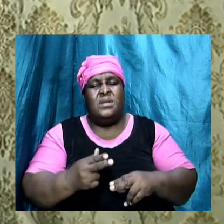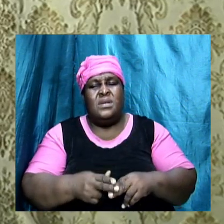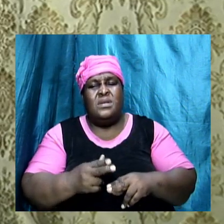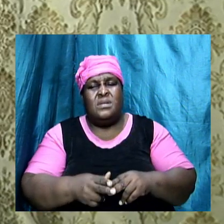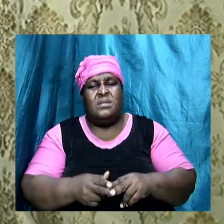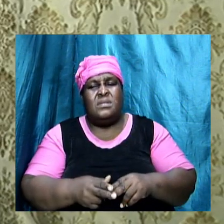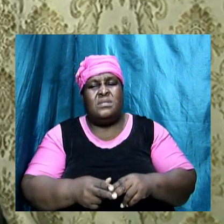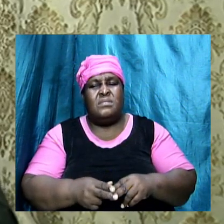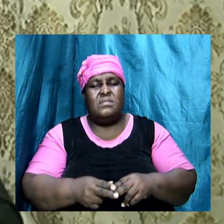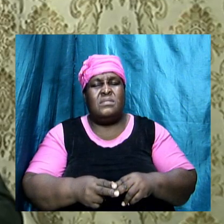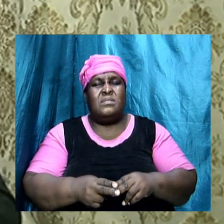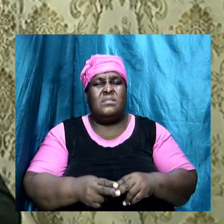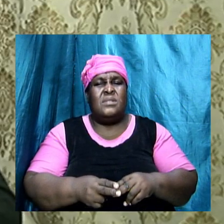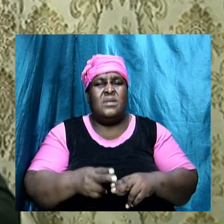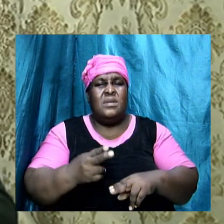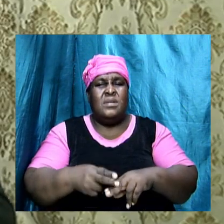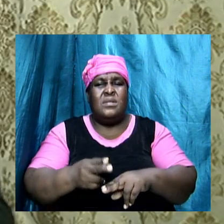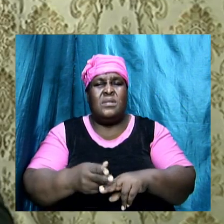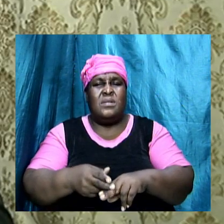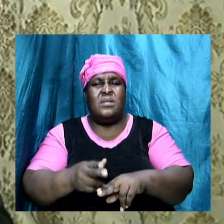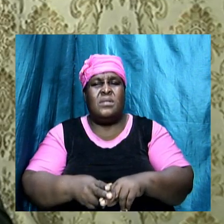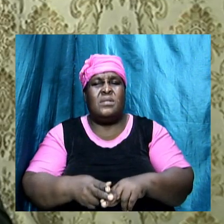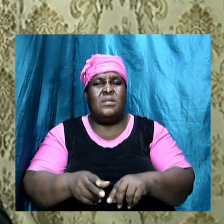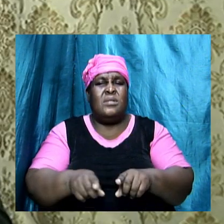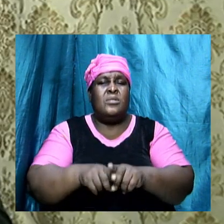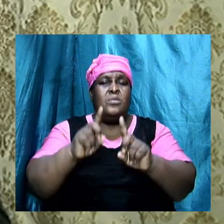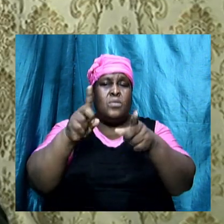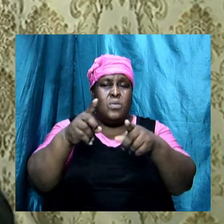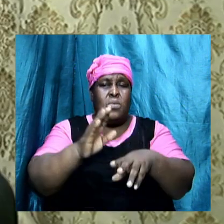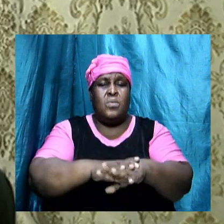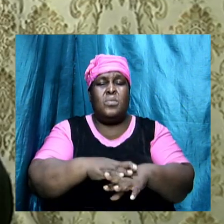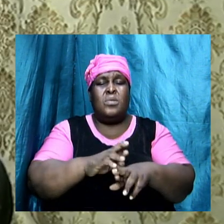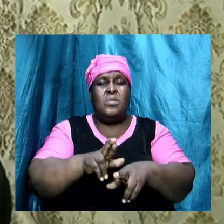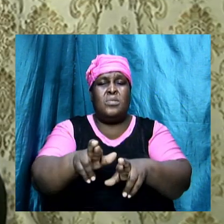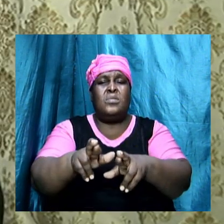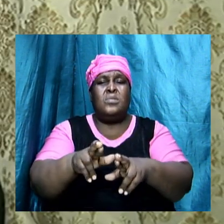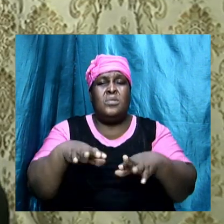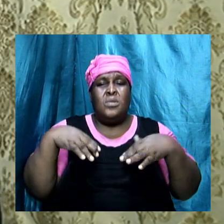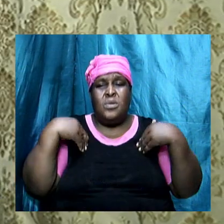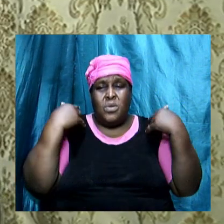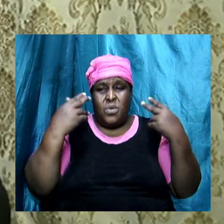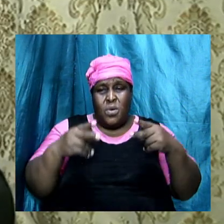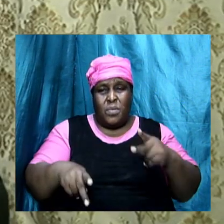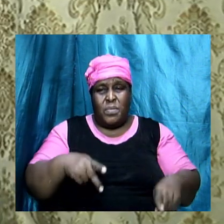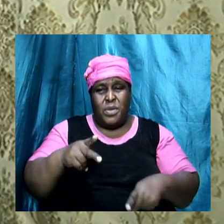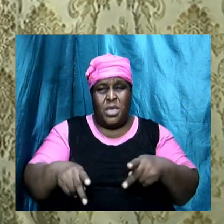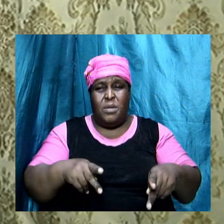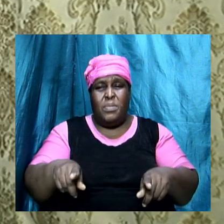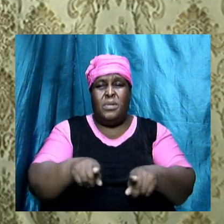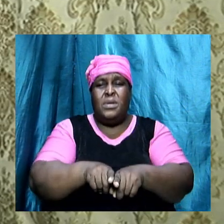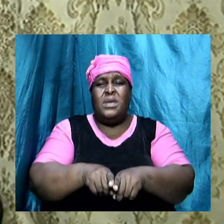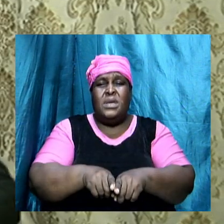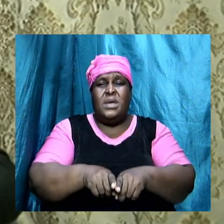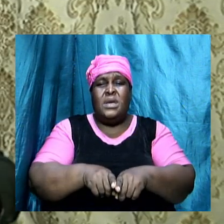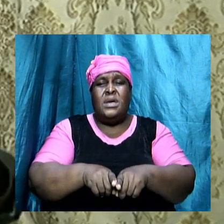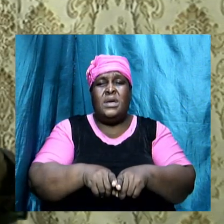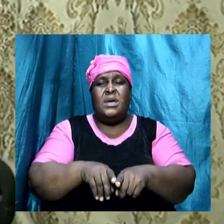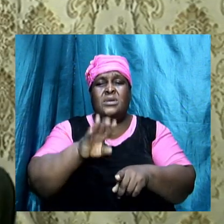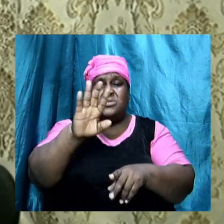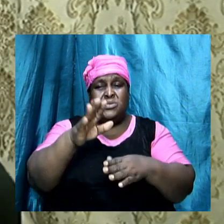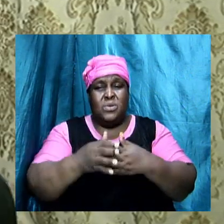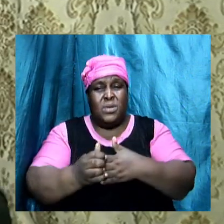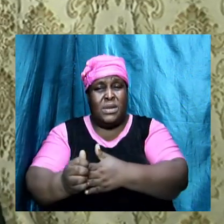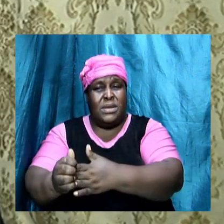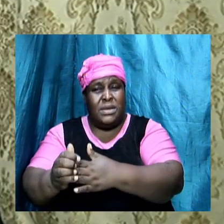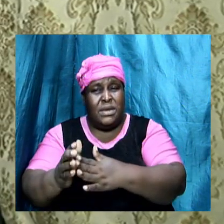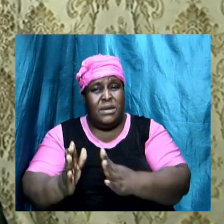still eat salt, and look here, as I go on the road. So young people, want you to know that as a leader, we still have some